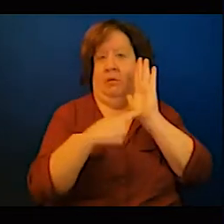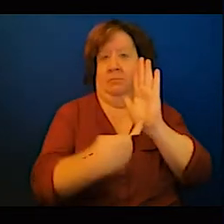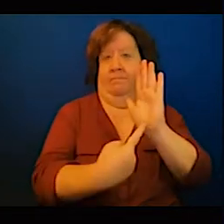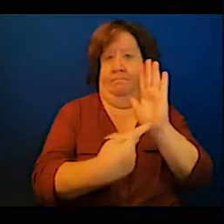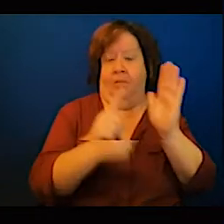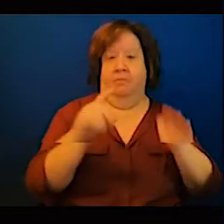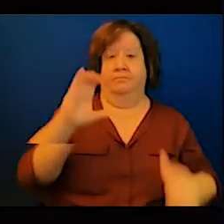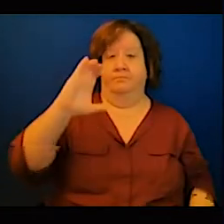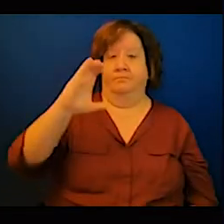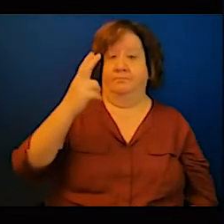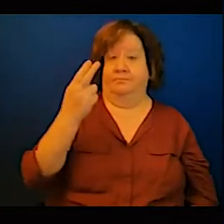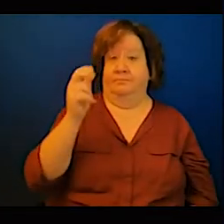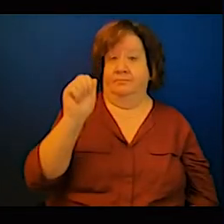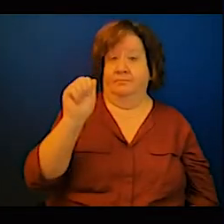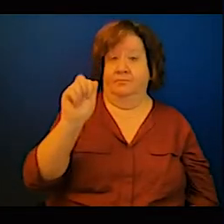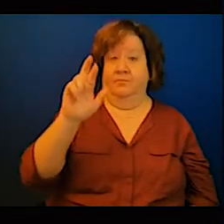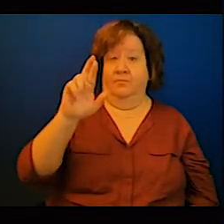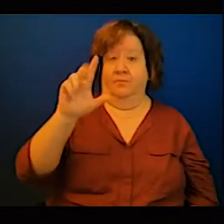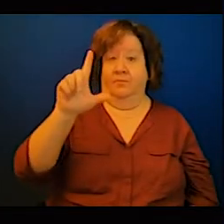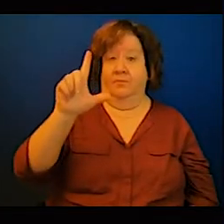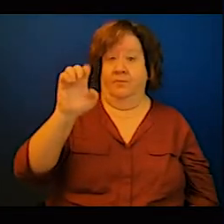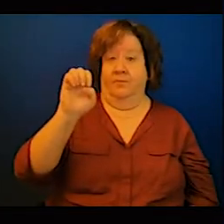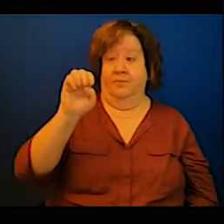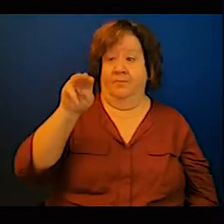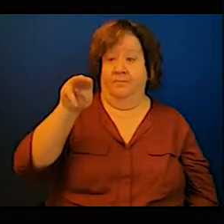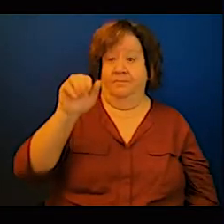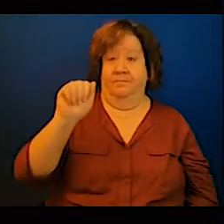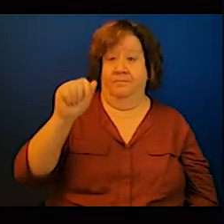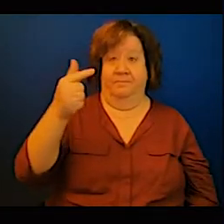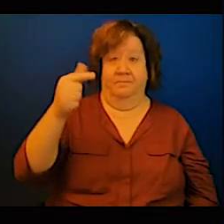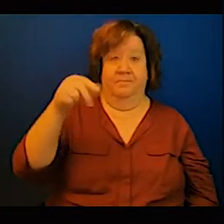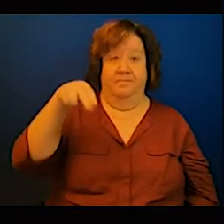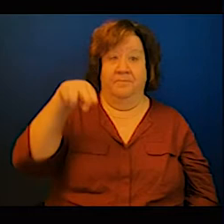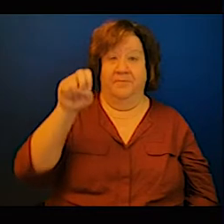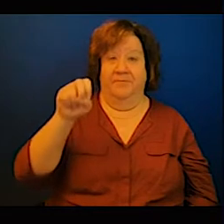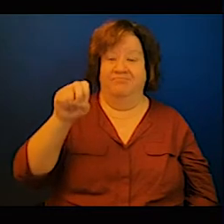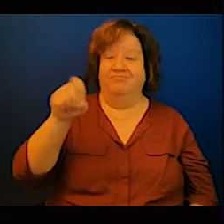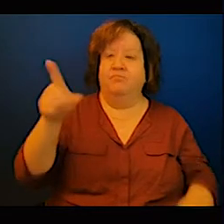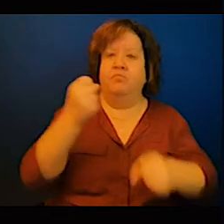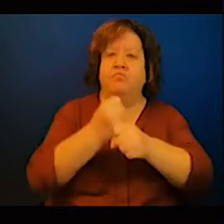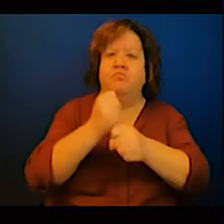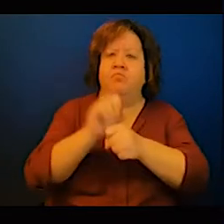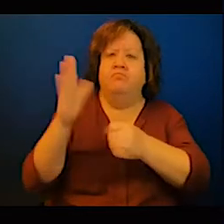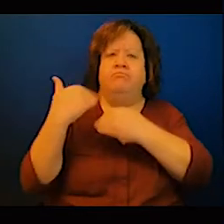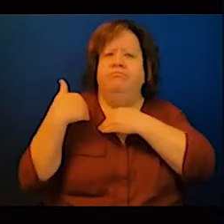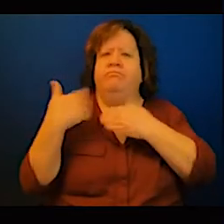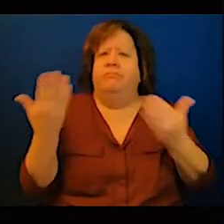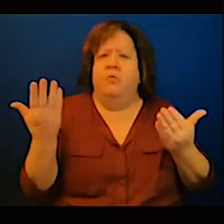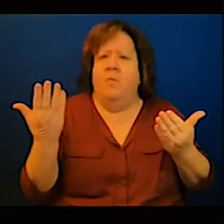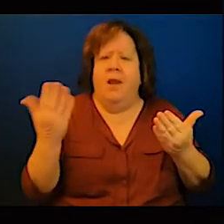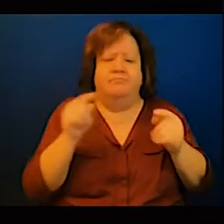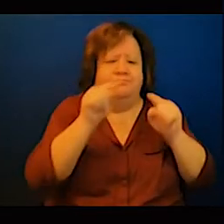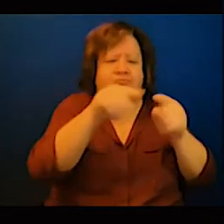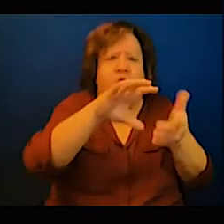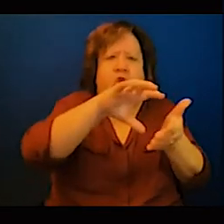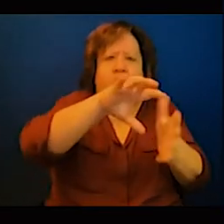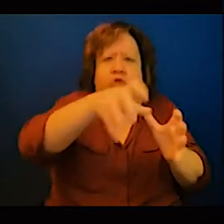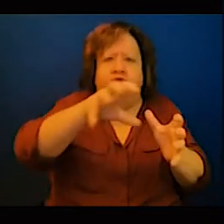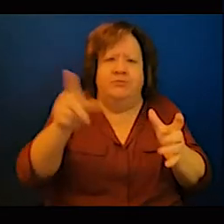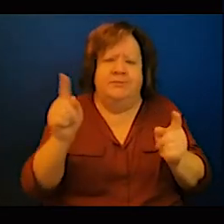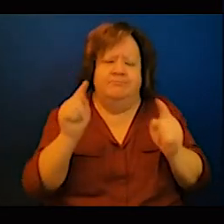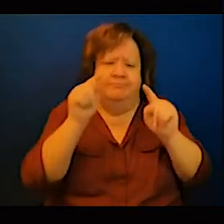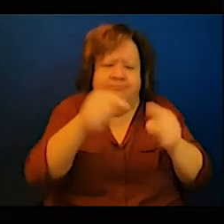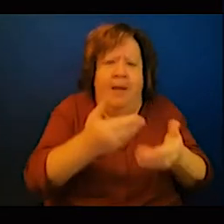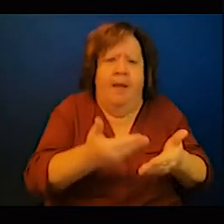their strategies and their regulation. Anita can come in. Anita the issues that she's